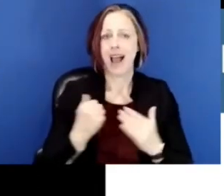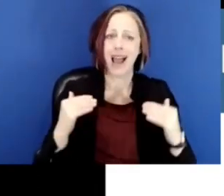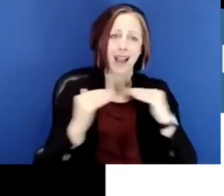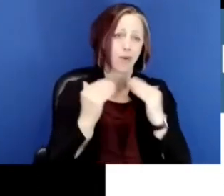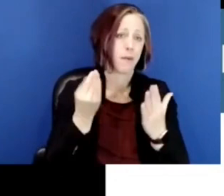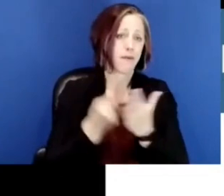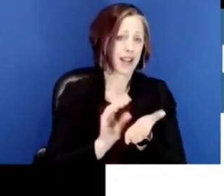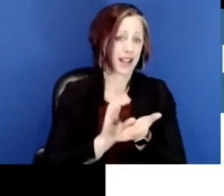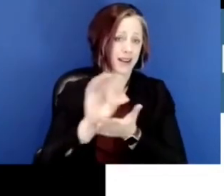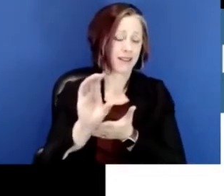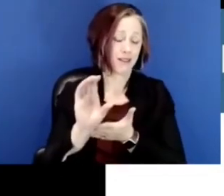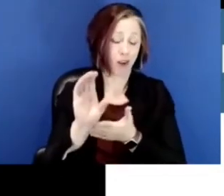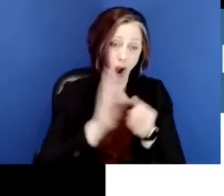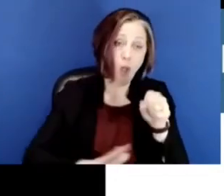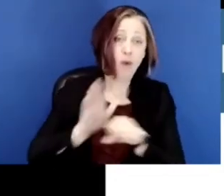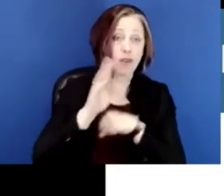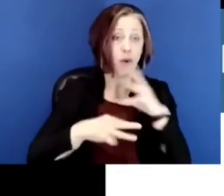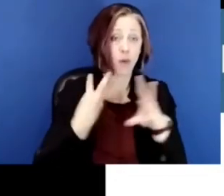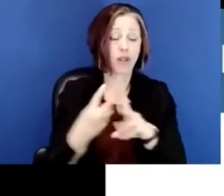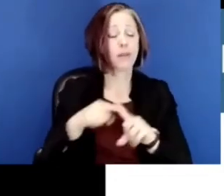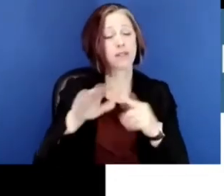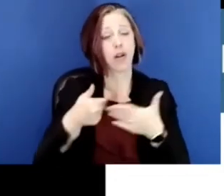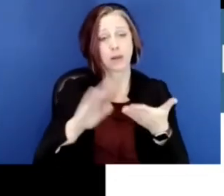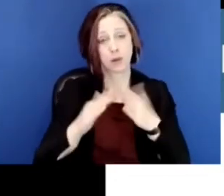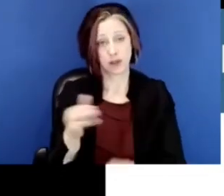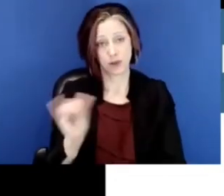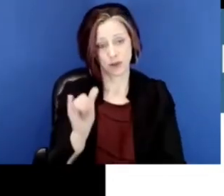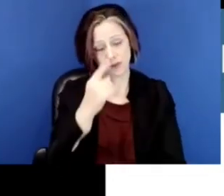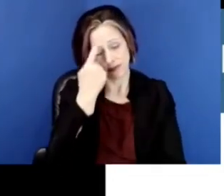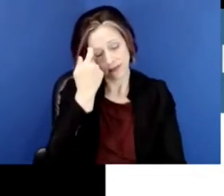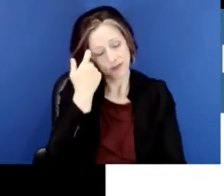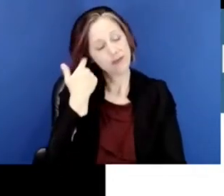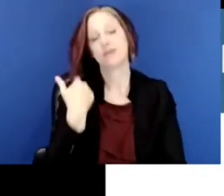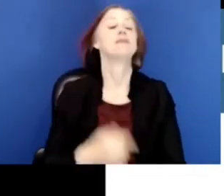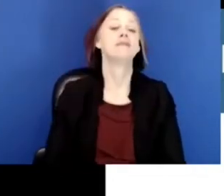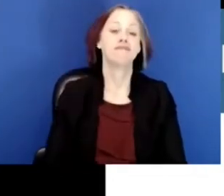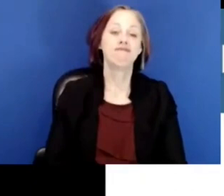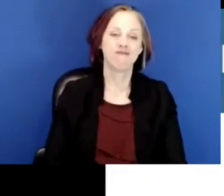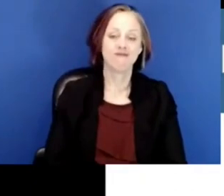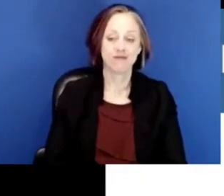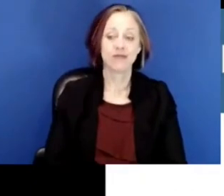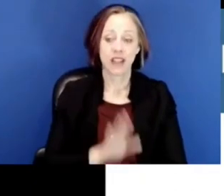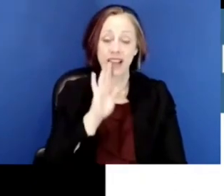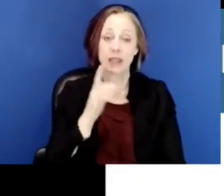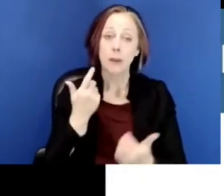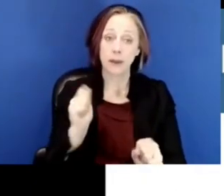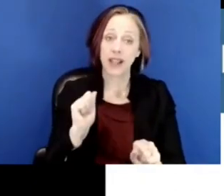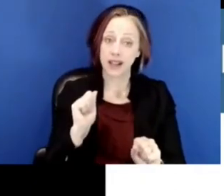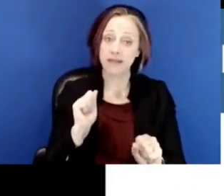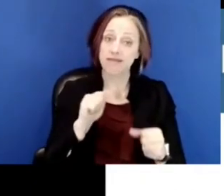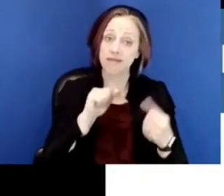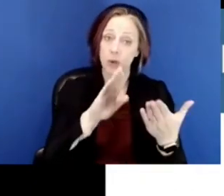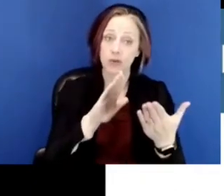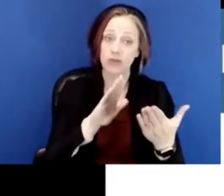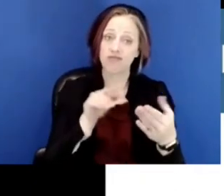funding in every country of the world and in every community within each country. And that's going to be a major